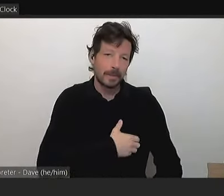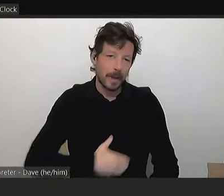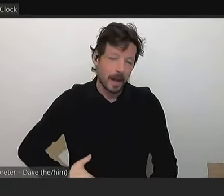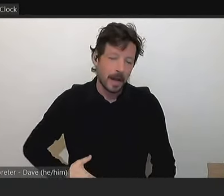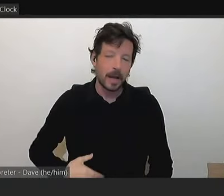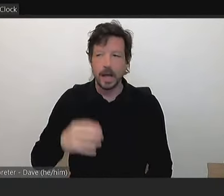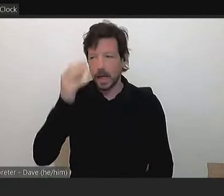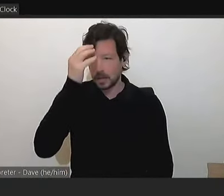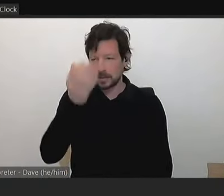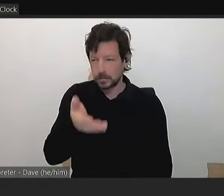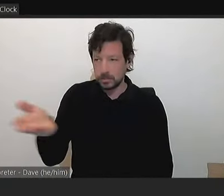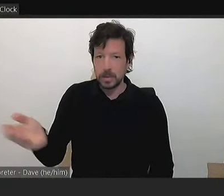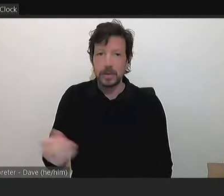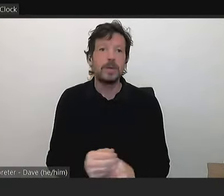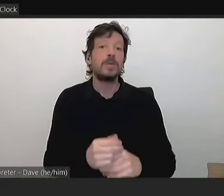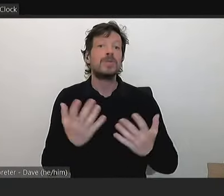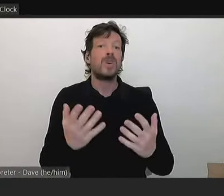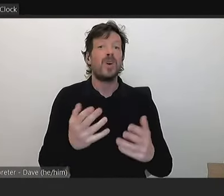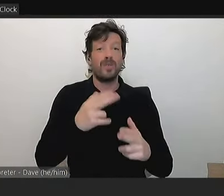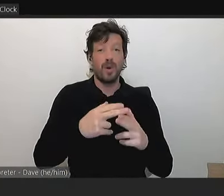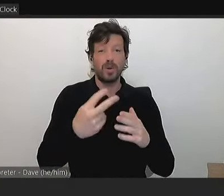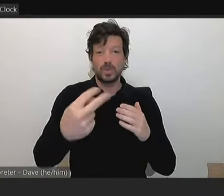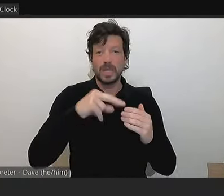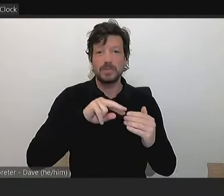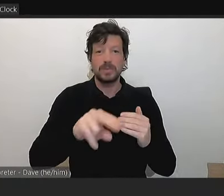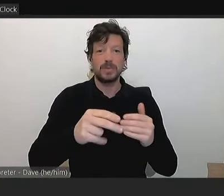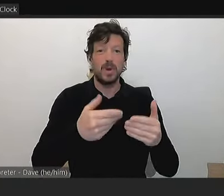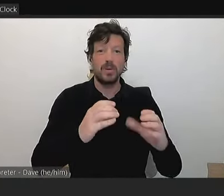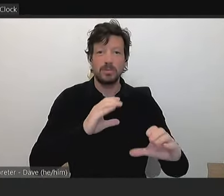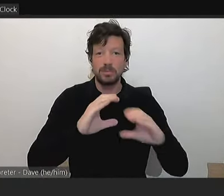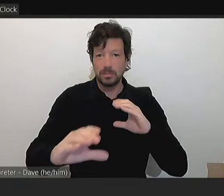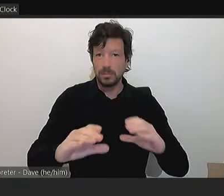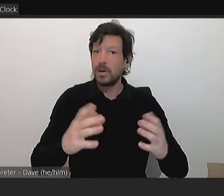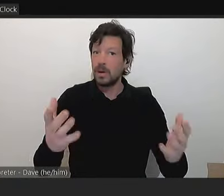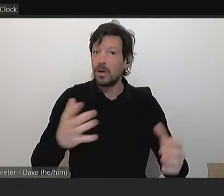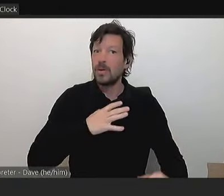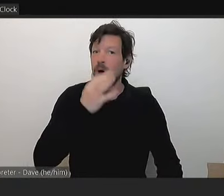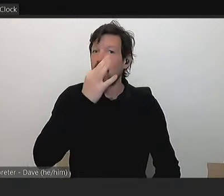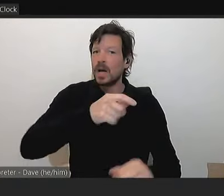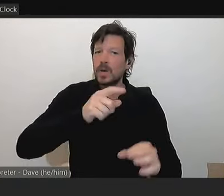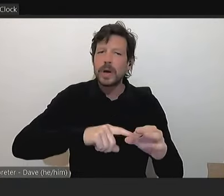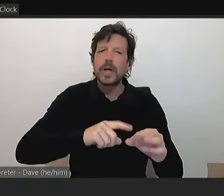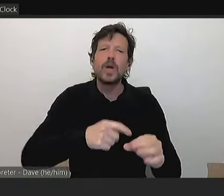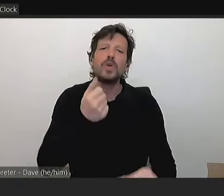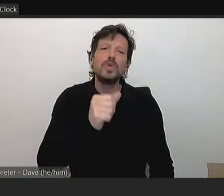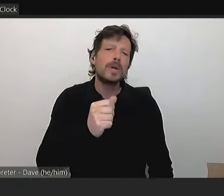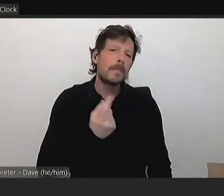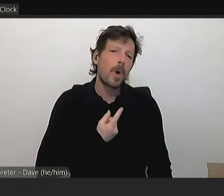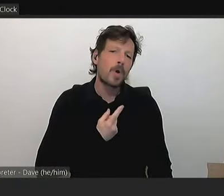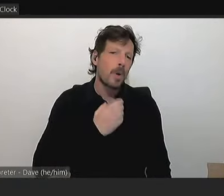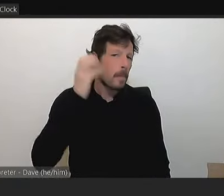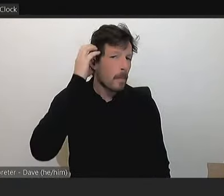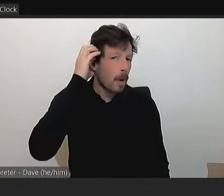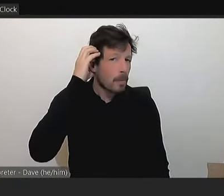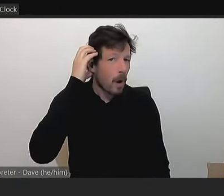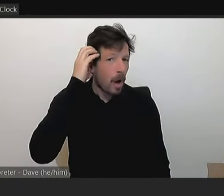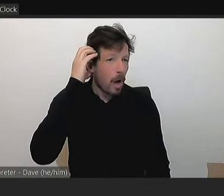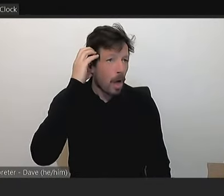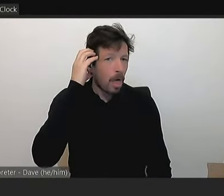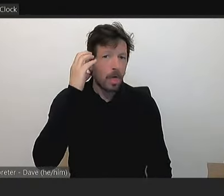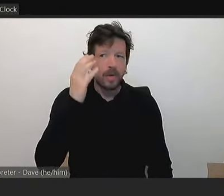is, in the interest of transparency and open communication, is the use of personal mobile devices by Councillors